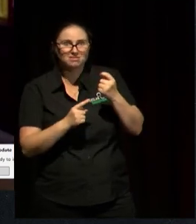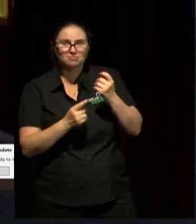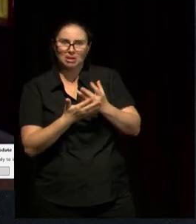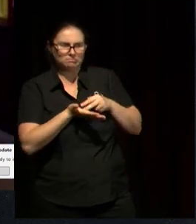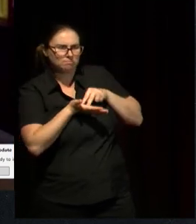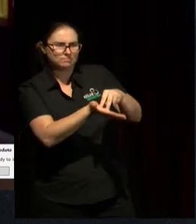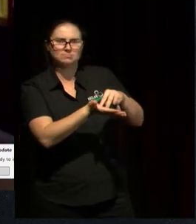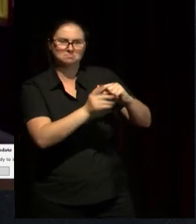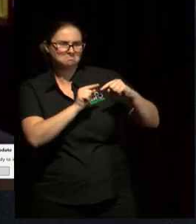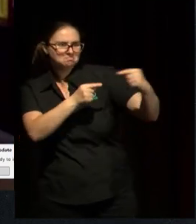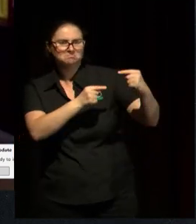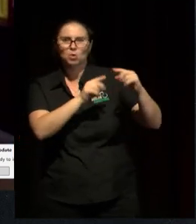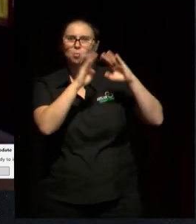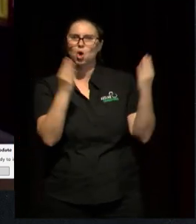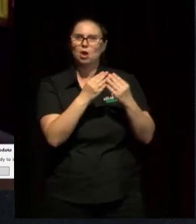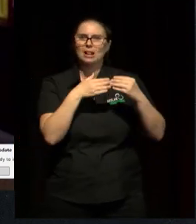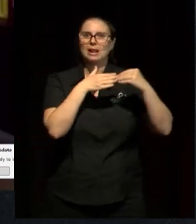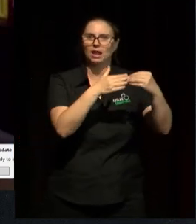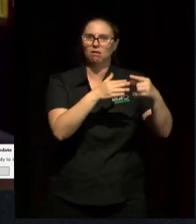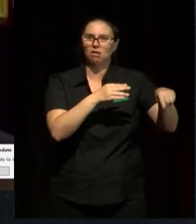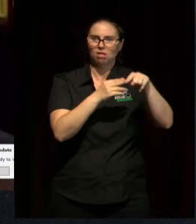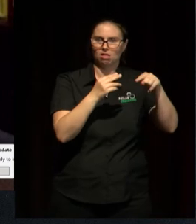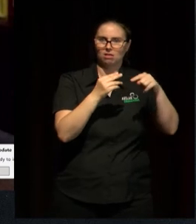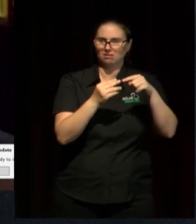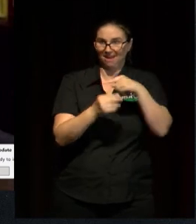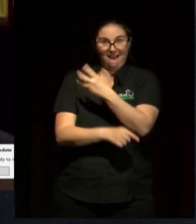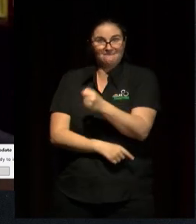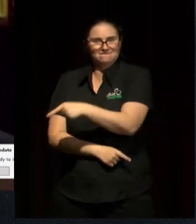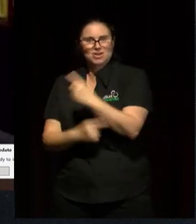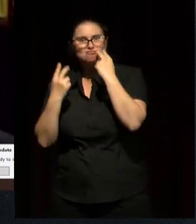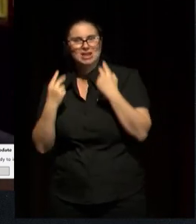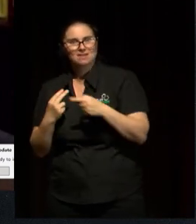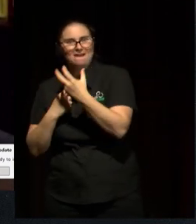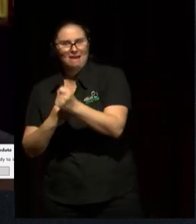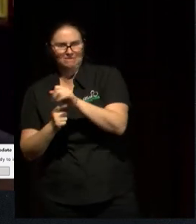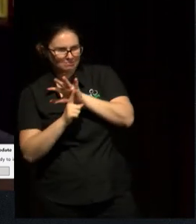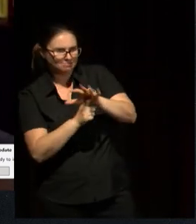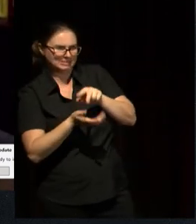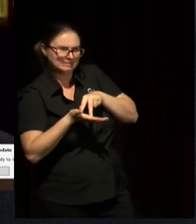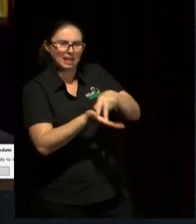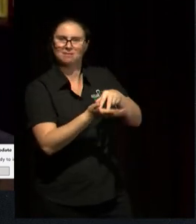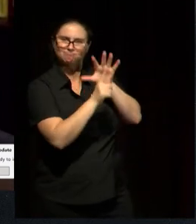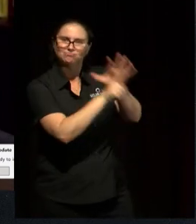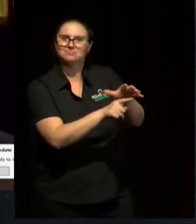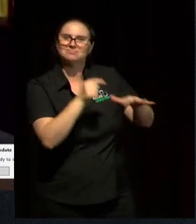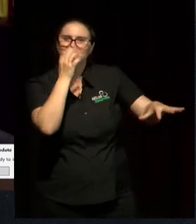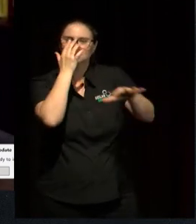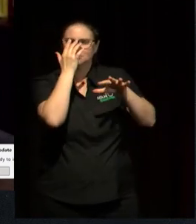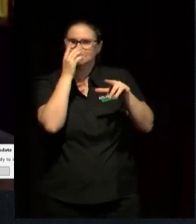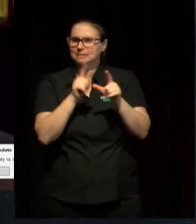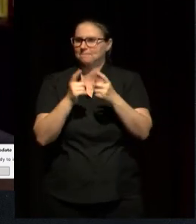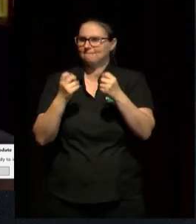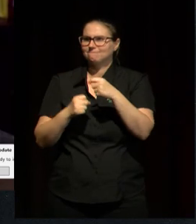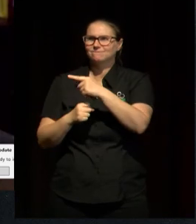Right. We all just kind of think, wow, you know, imagine having that level of courage, self-confidence, but also knowledge,